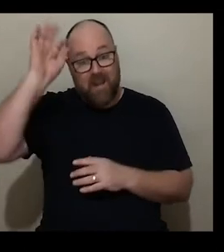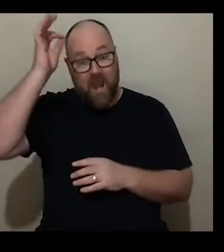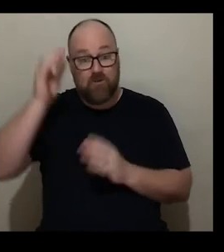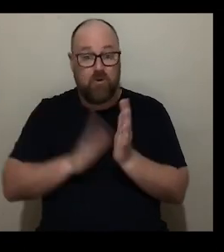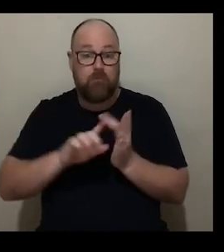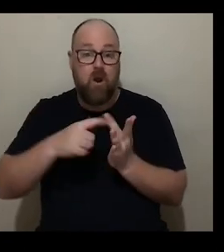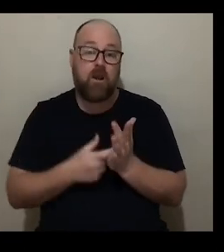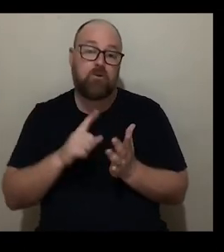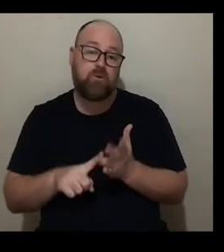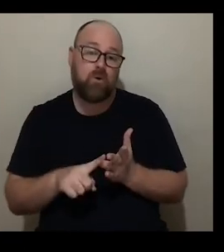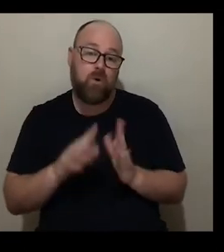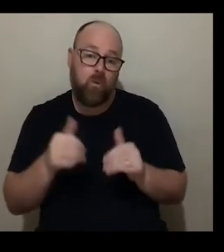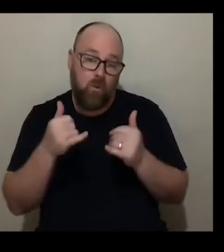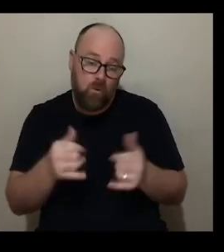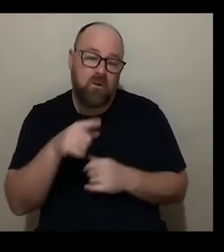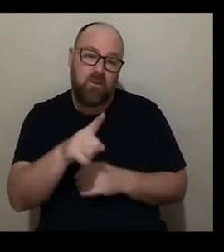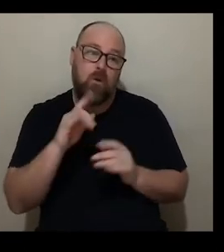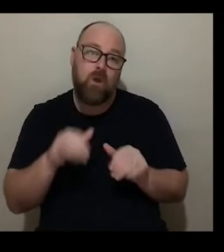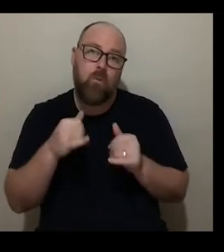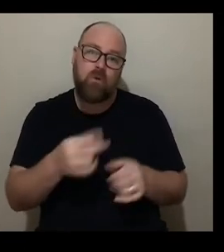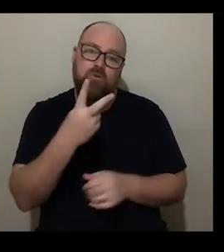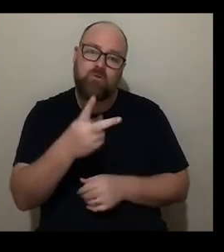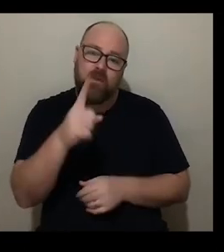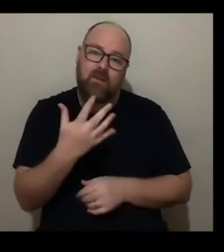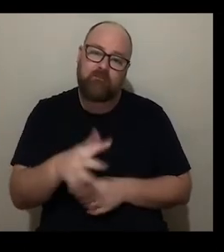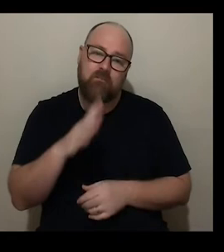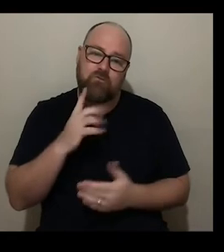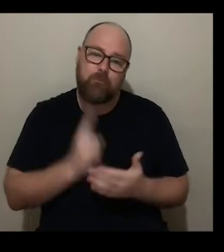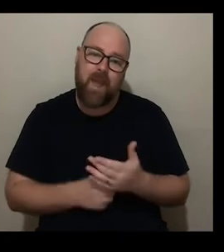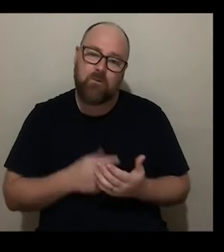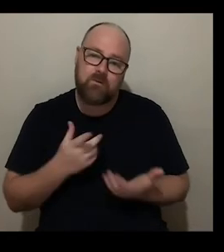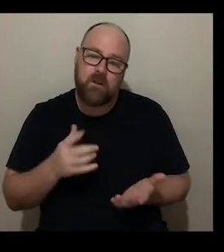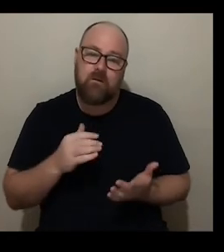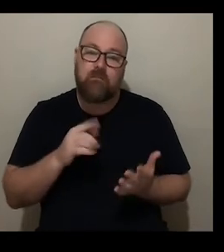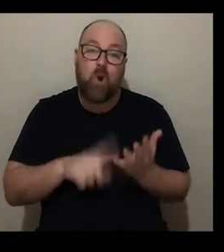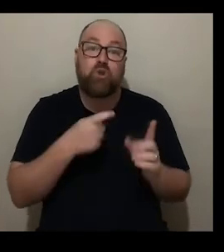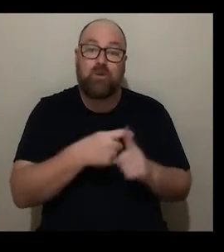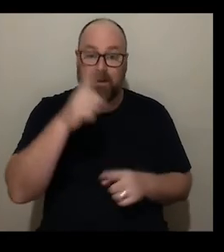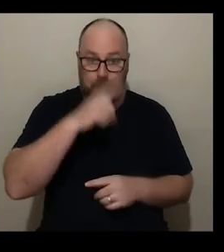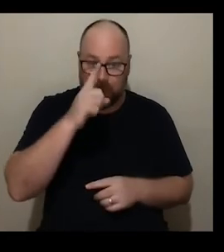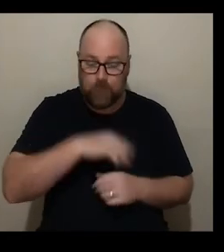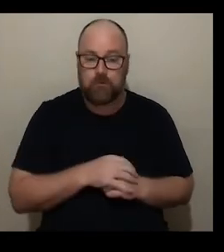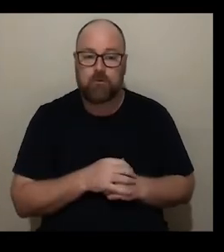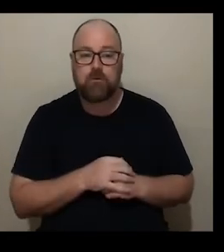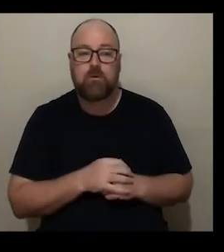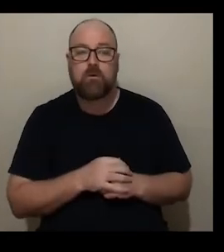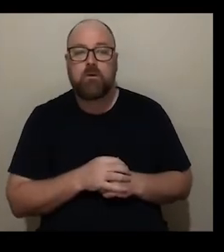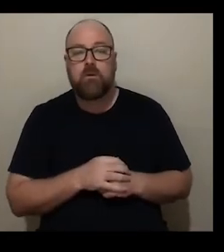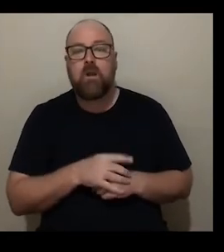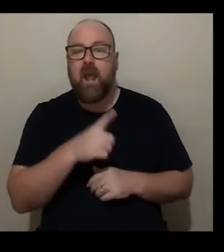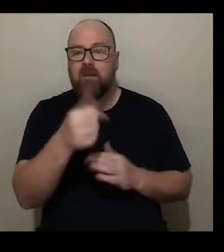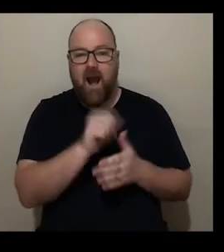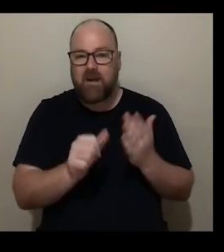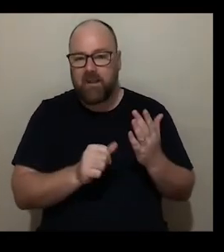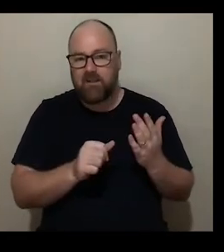in june and july which are awards of two thousand five hundred pounds uh for uk-based artists to connect with artists in odour countries